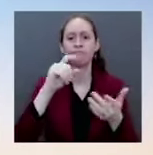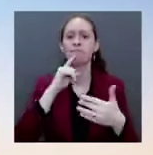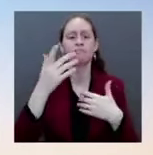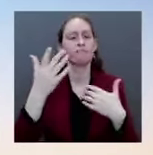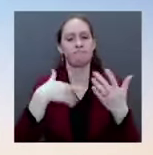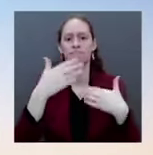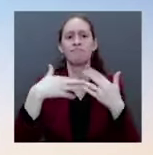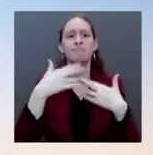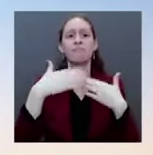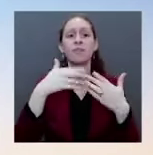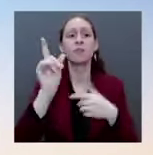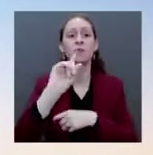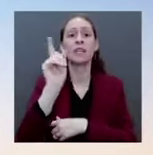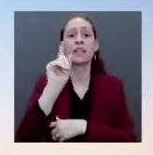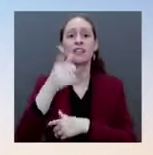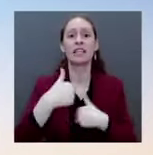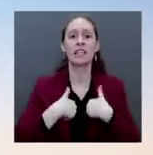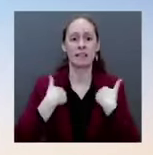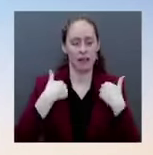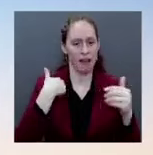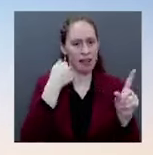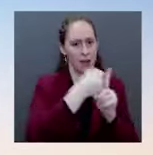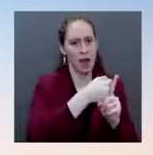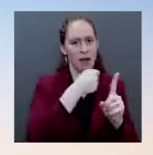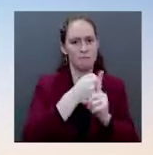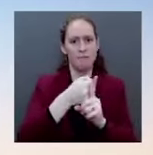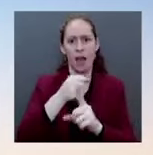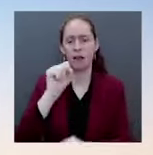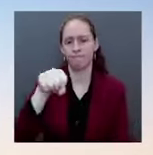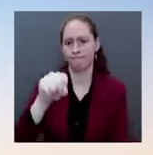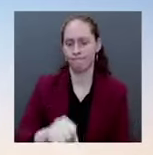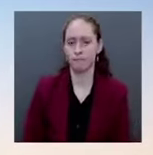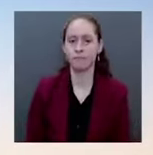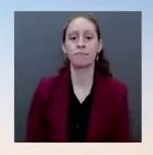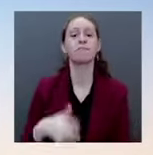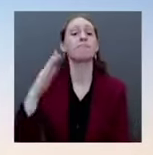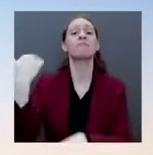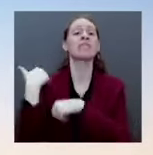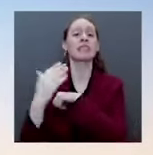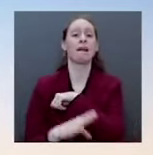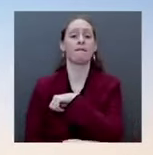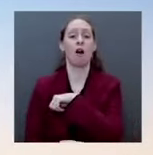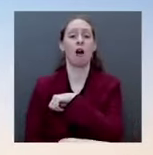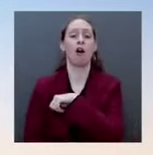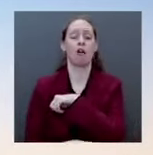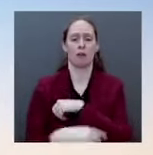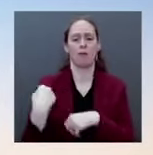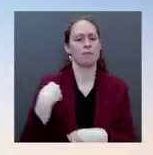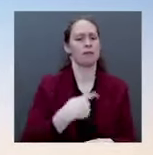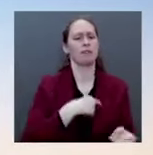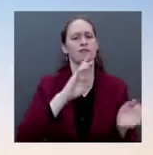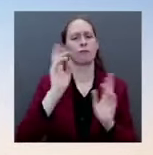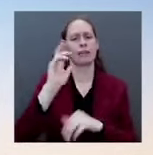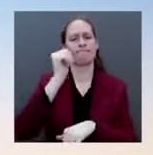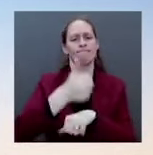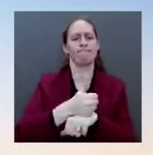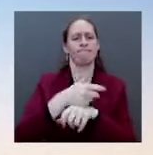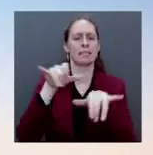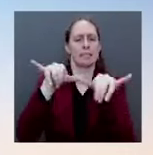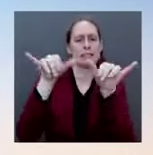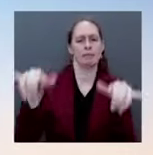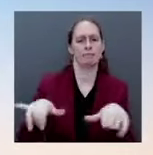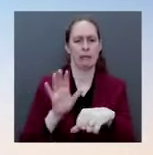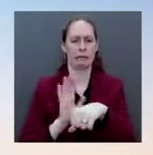early warning system, working with a number of our American companies that rely on sourcing